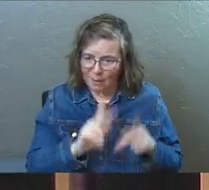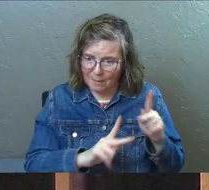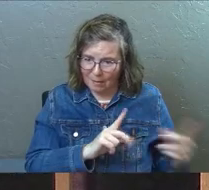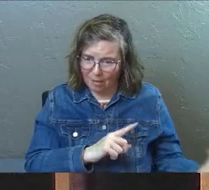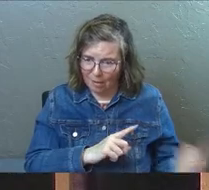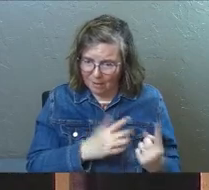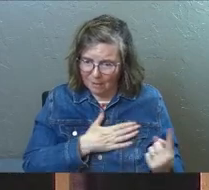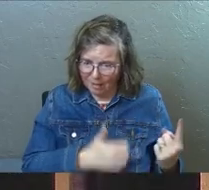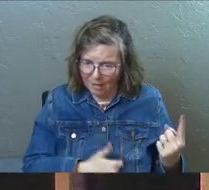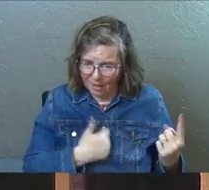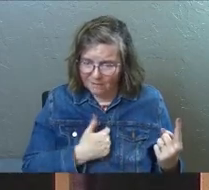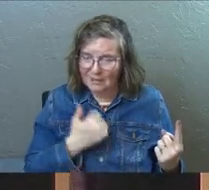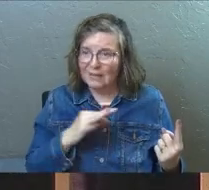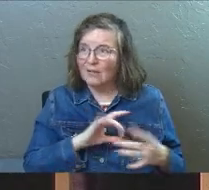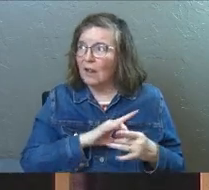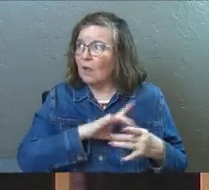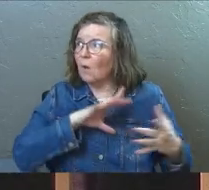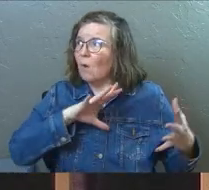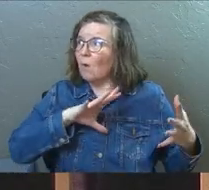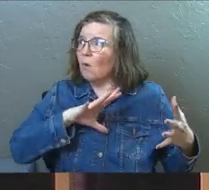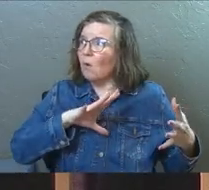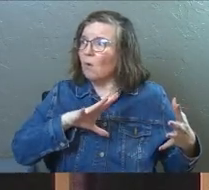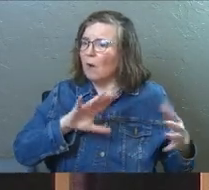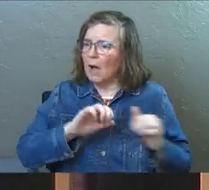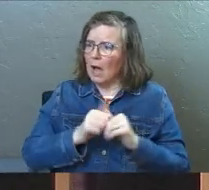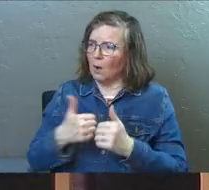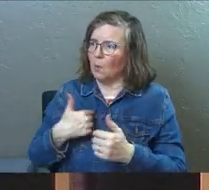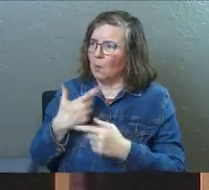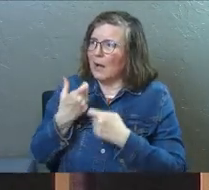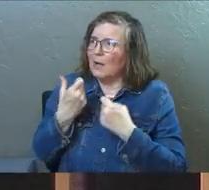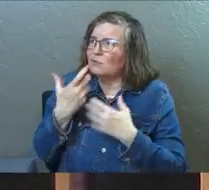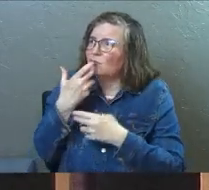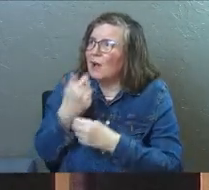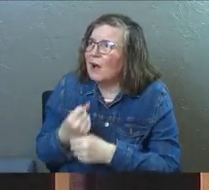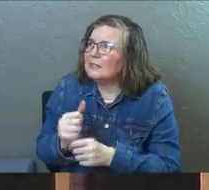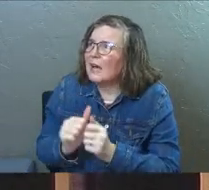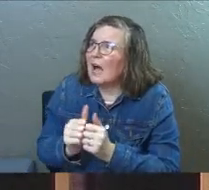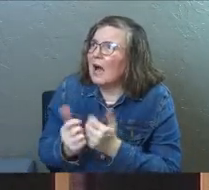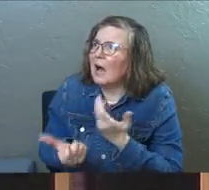get people into my life, if I let go of all of that, how do I trust?